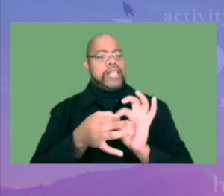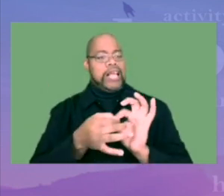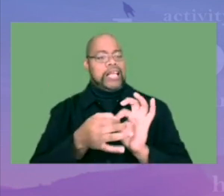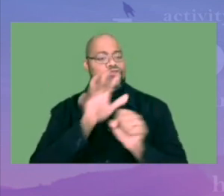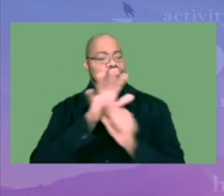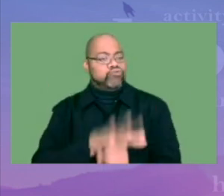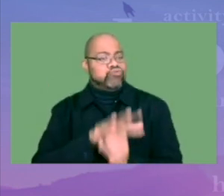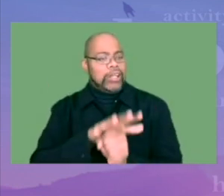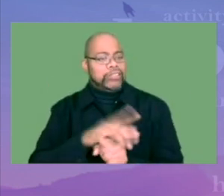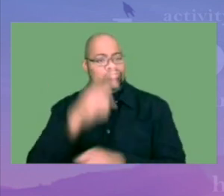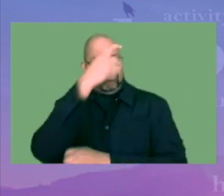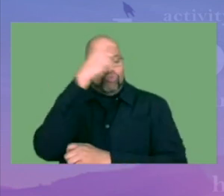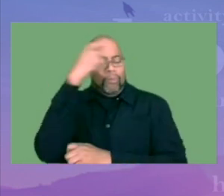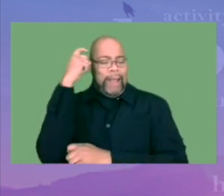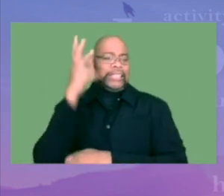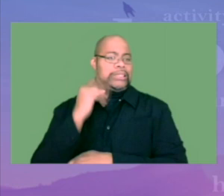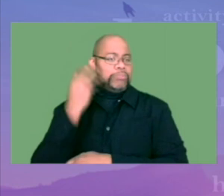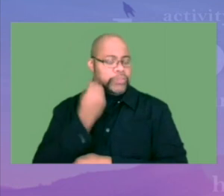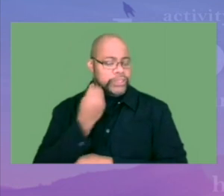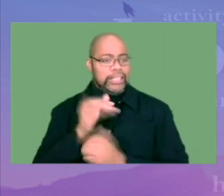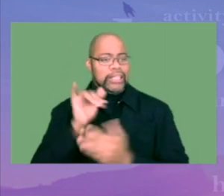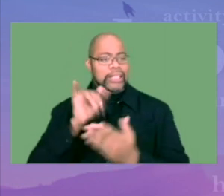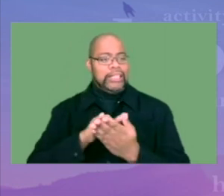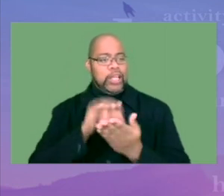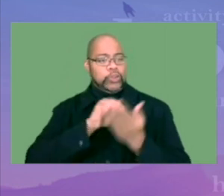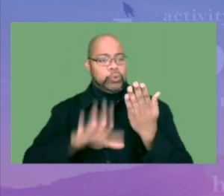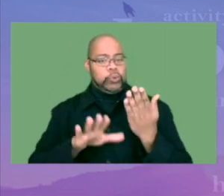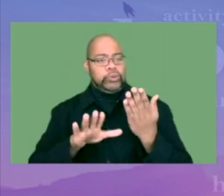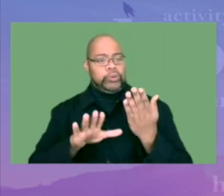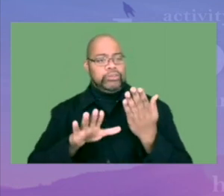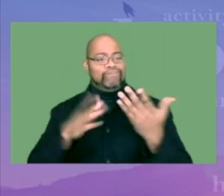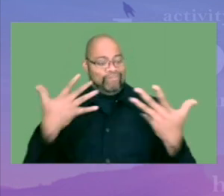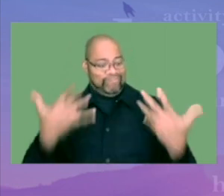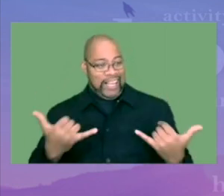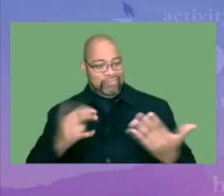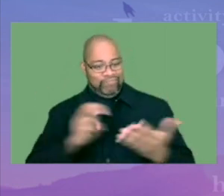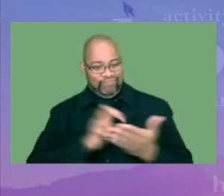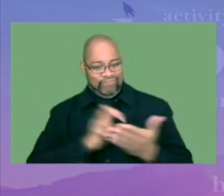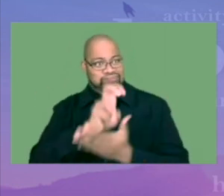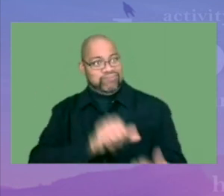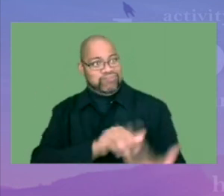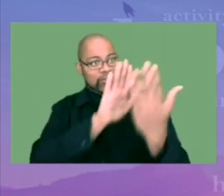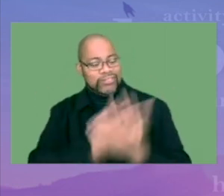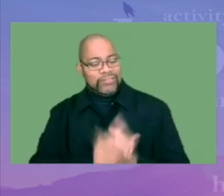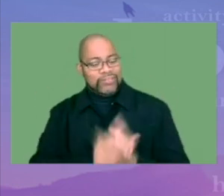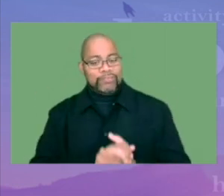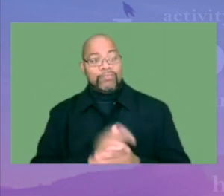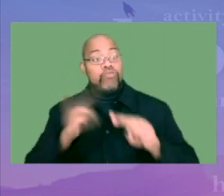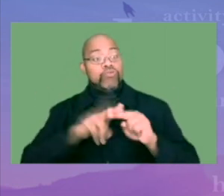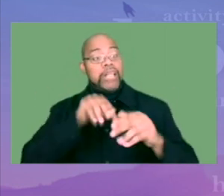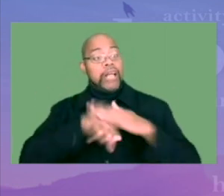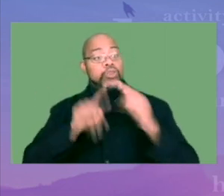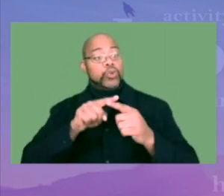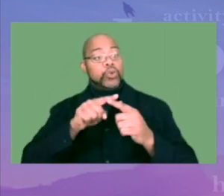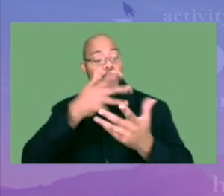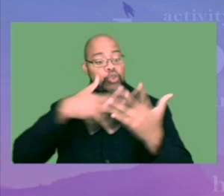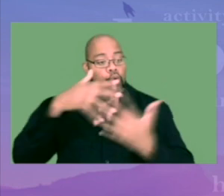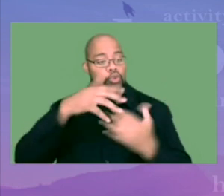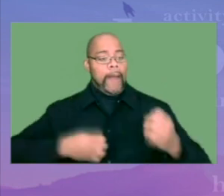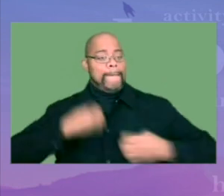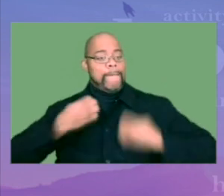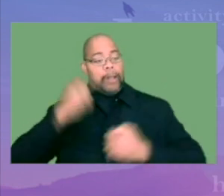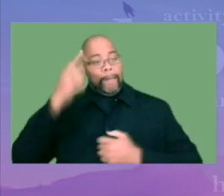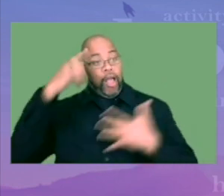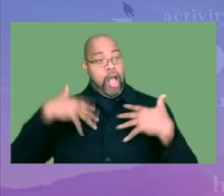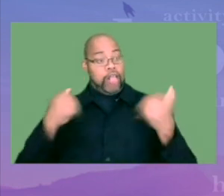by the COVID-related stress and traumatic experiences that our students have navigated. Increased